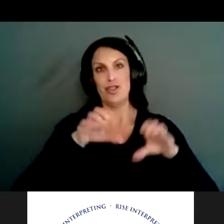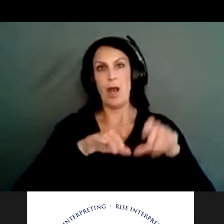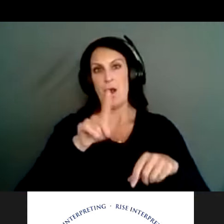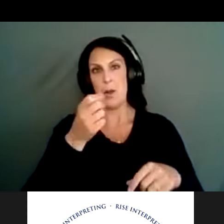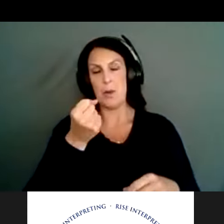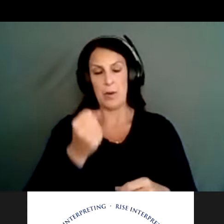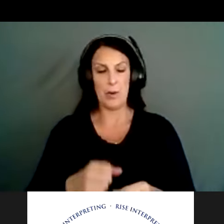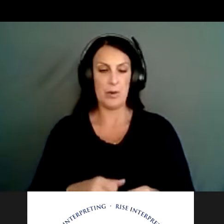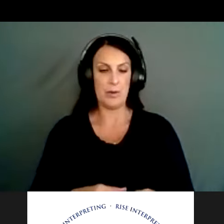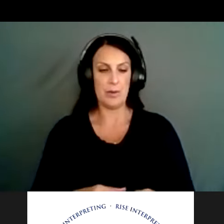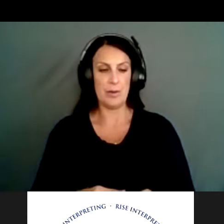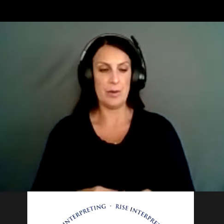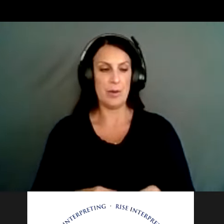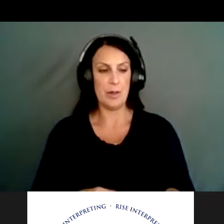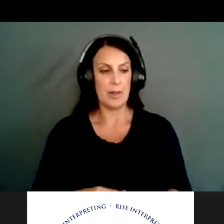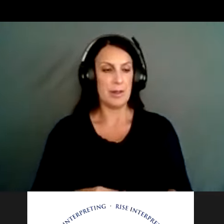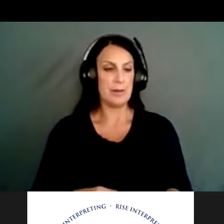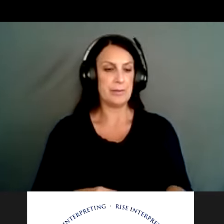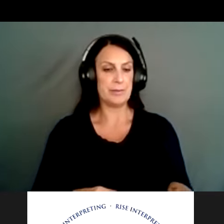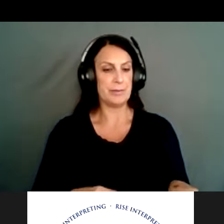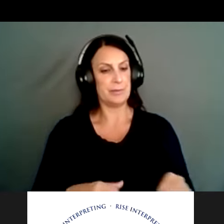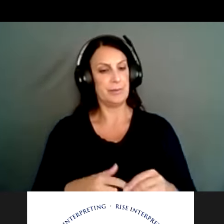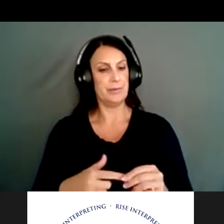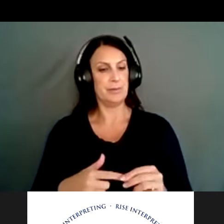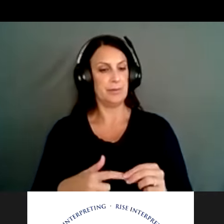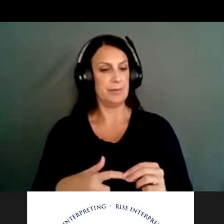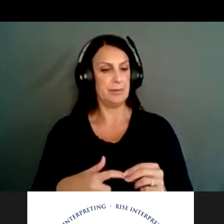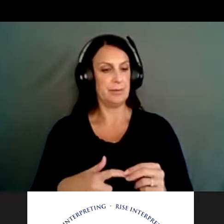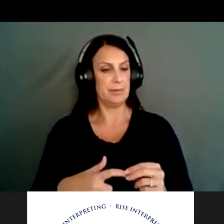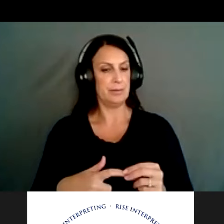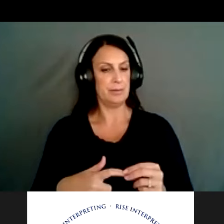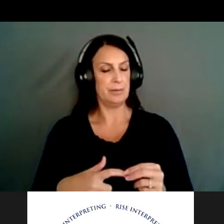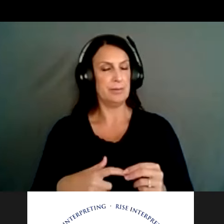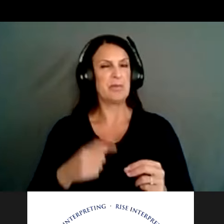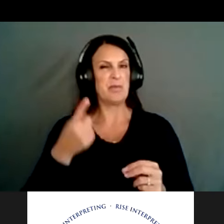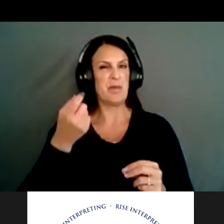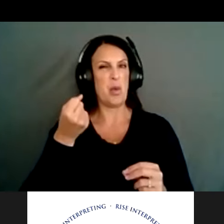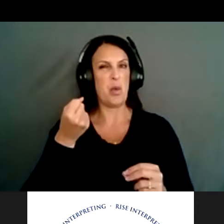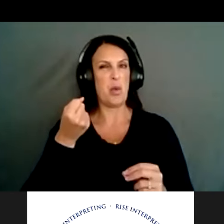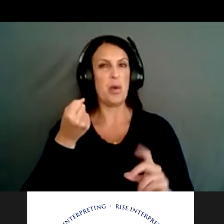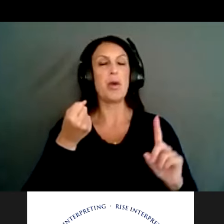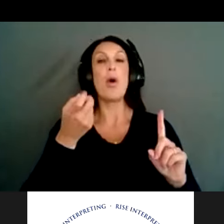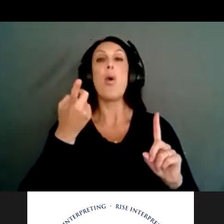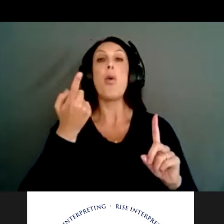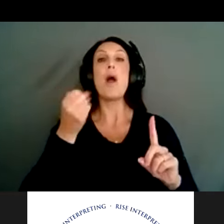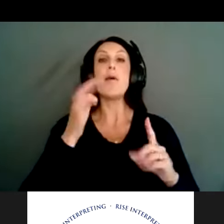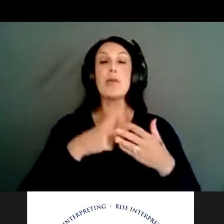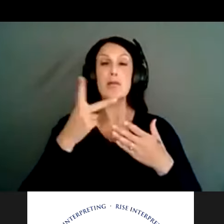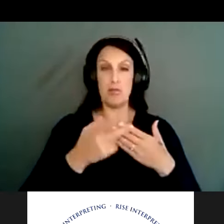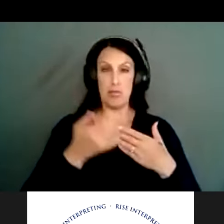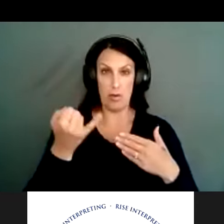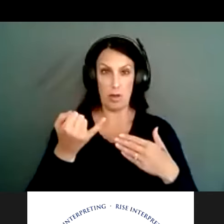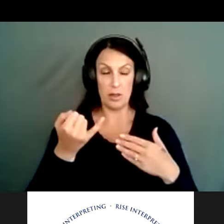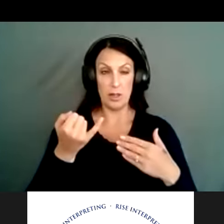Maybe I'm going to wait for just a moment then on coming back to the questions so we can go all over. One of the projects, though, that has been